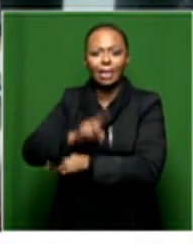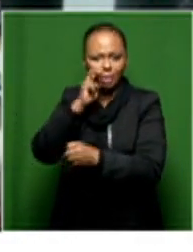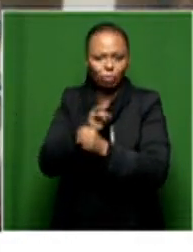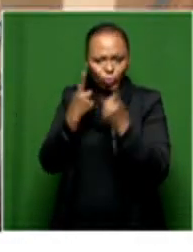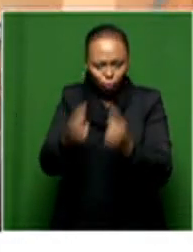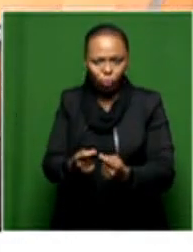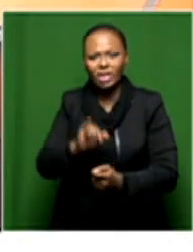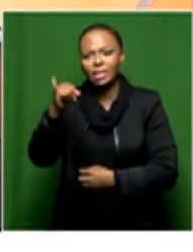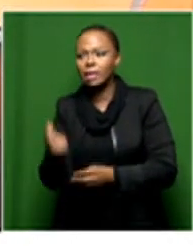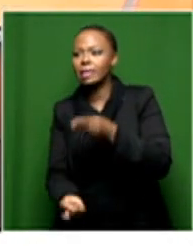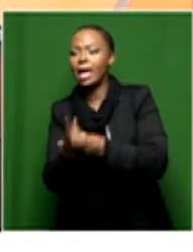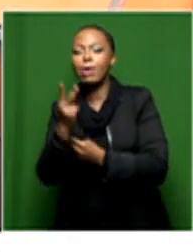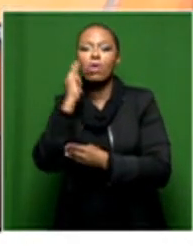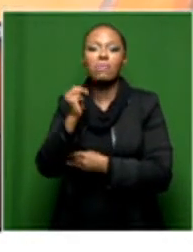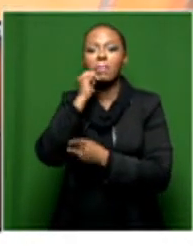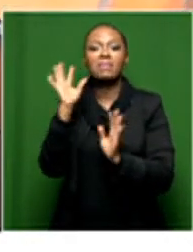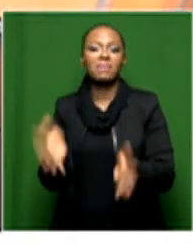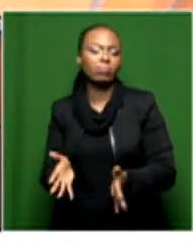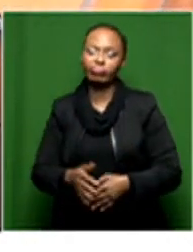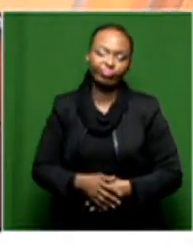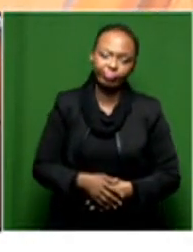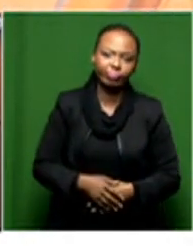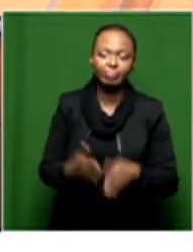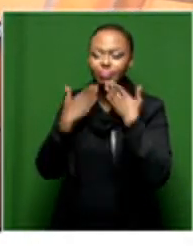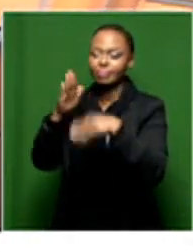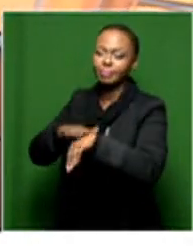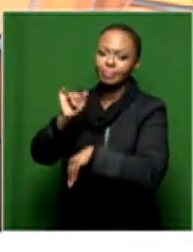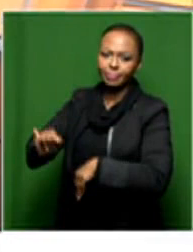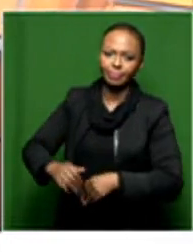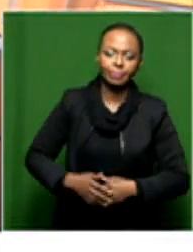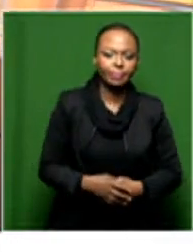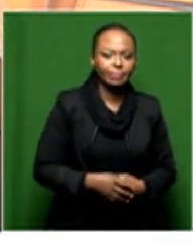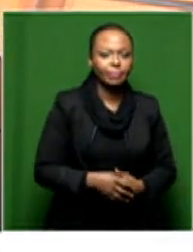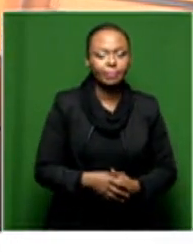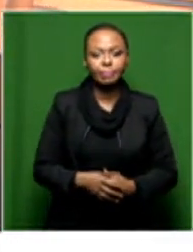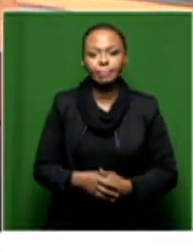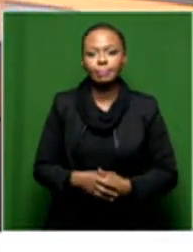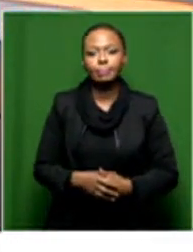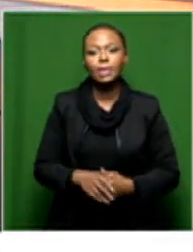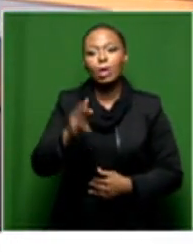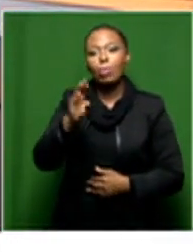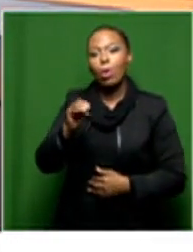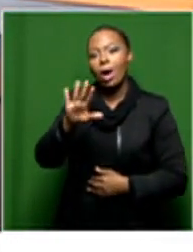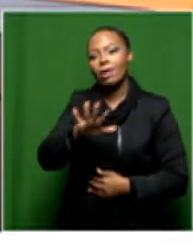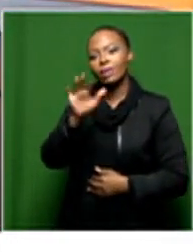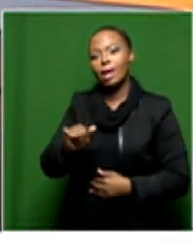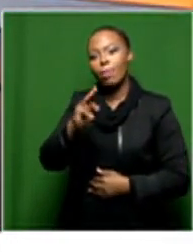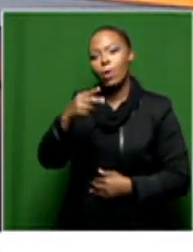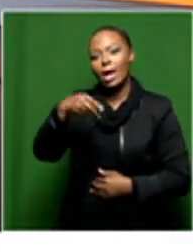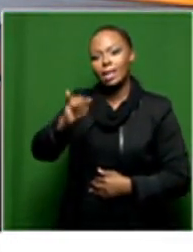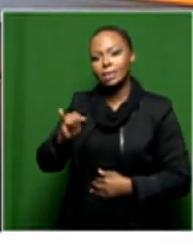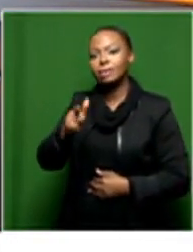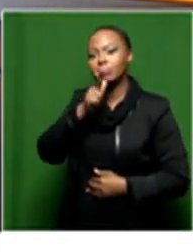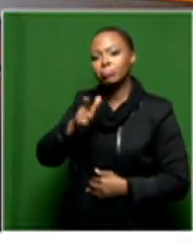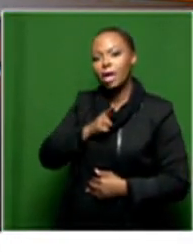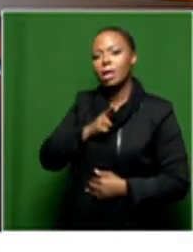daily basis, not just in November. Thank you so much for your time. Thank you. And there is Amo Africa Wamohati talking to us about Bodies